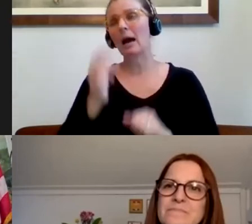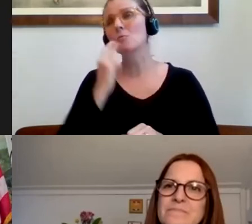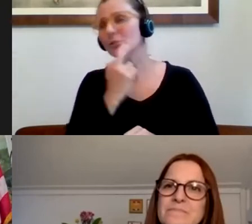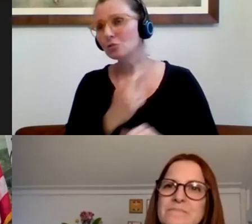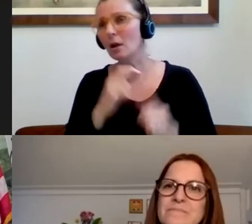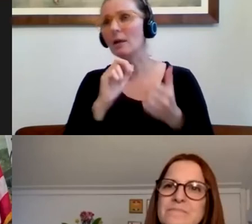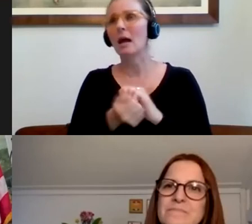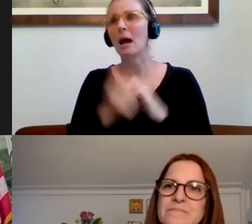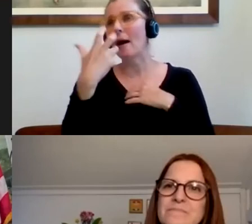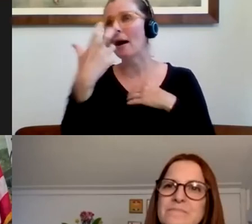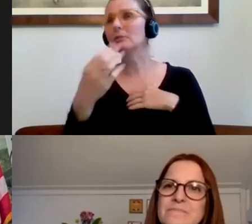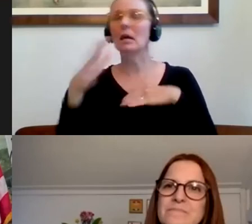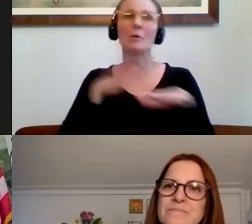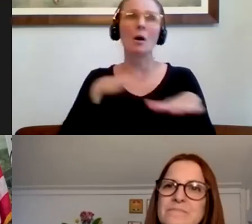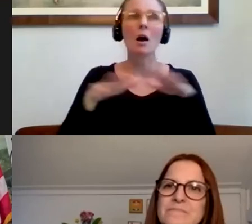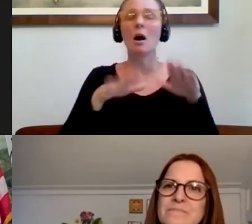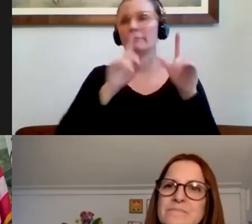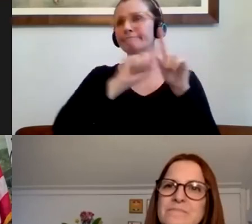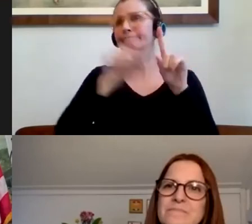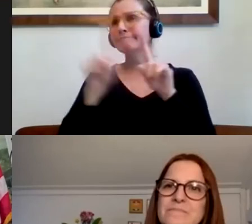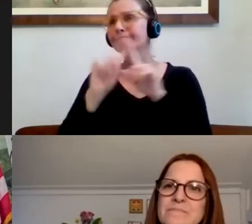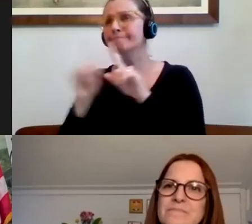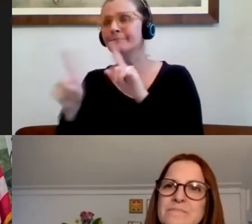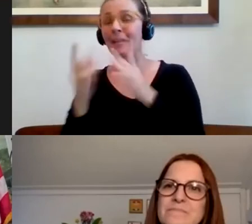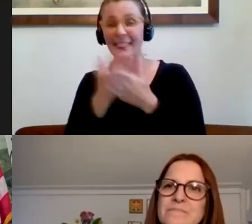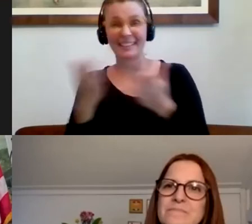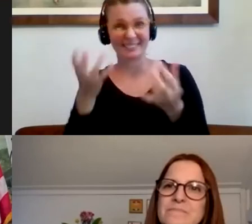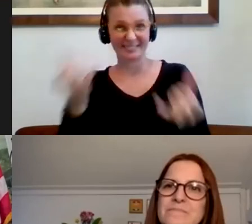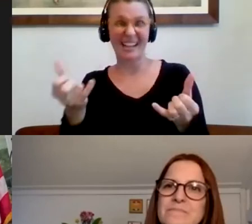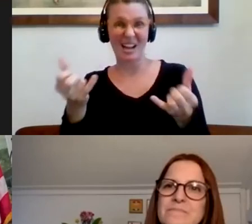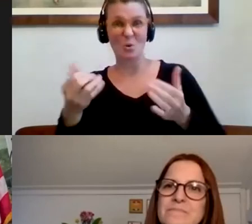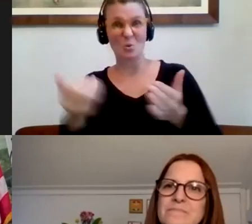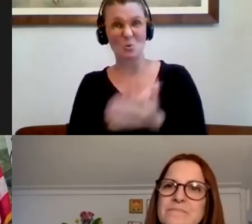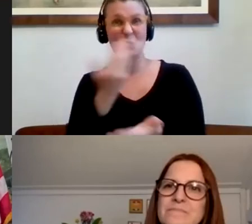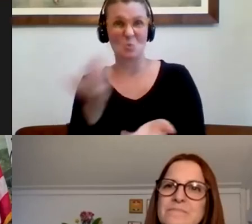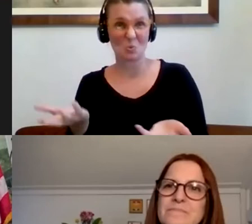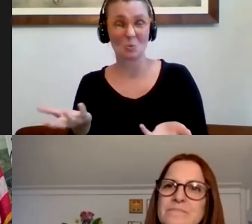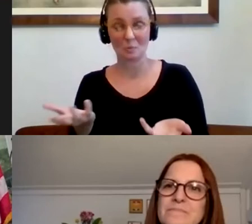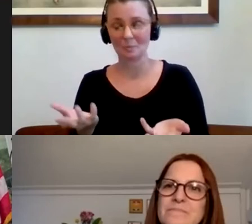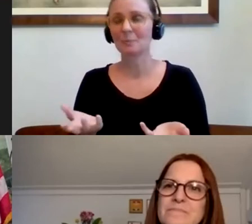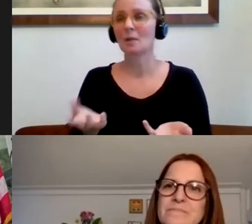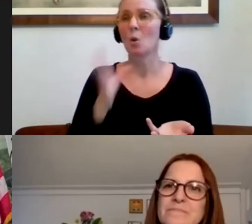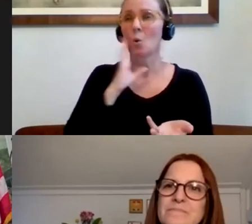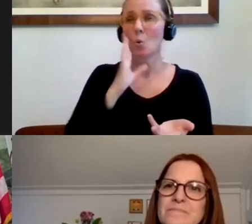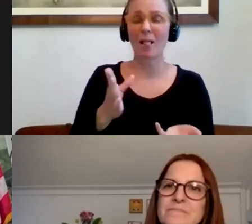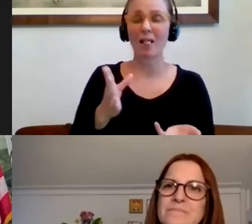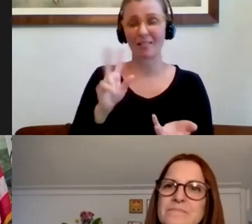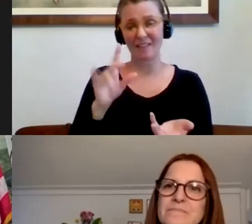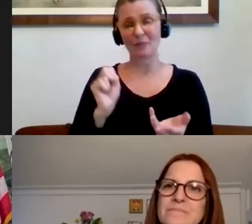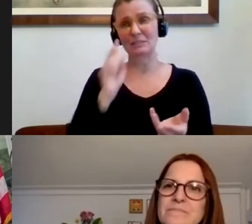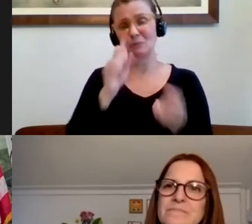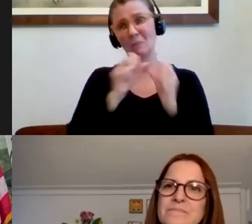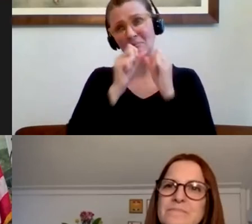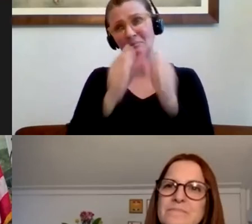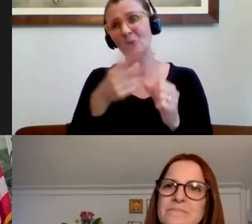like this, because as the mayor said, this is going to be around for a few more years until we have a vaccine. Um, we always